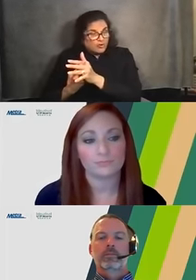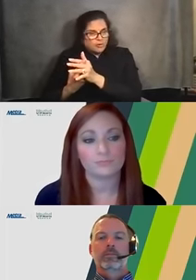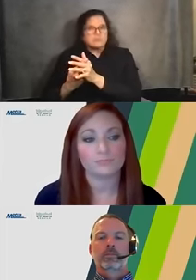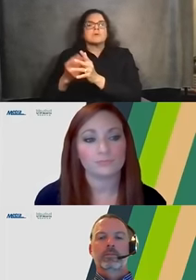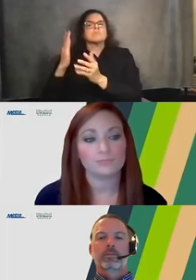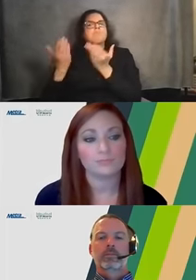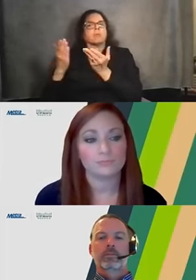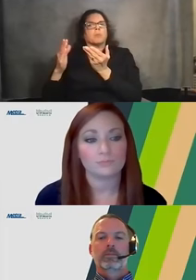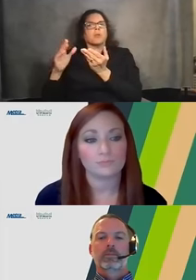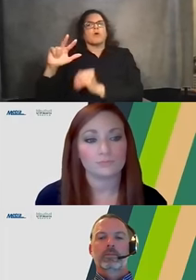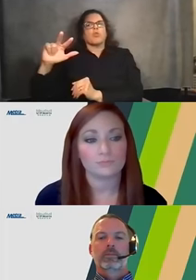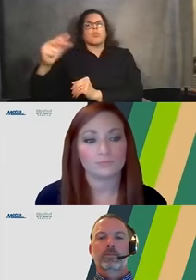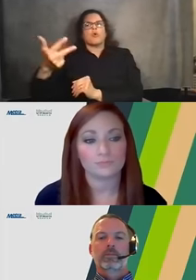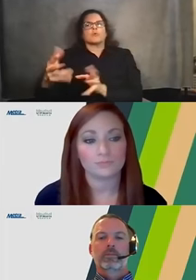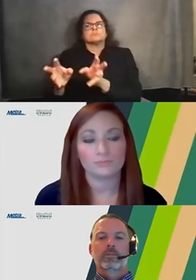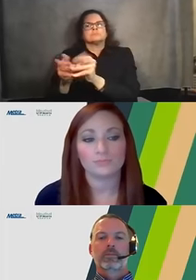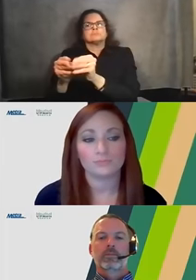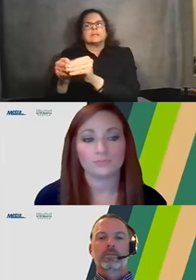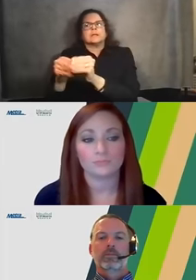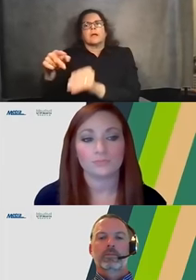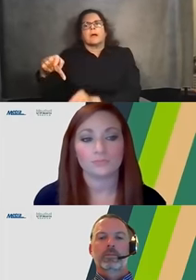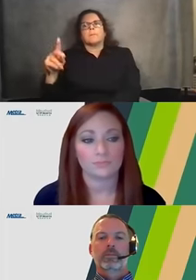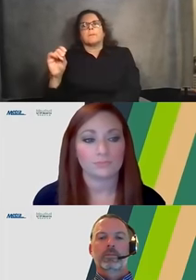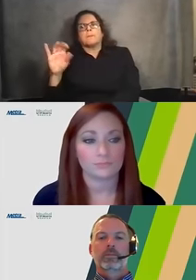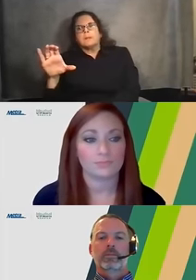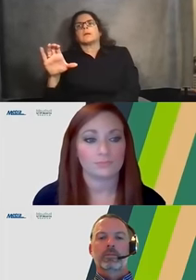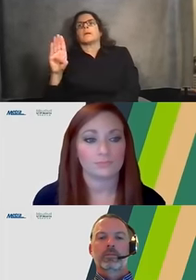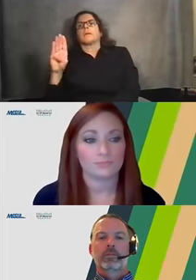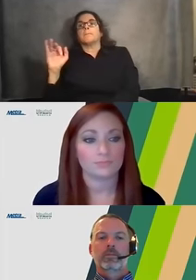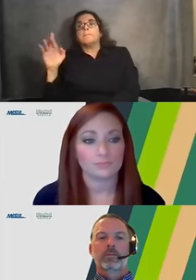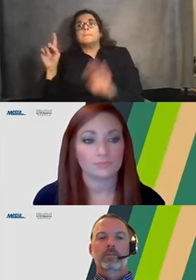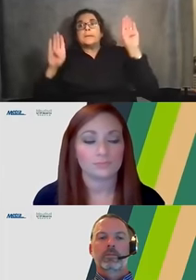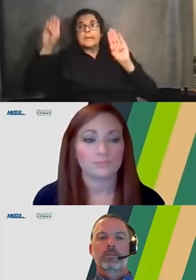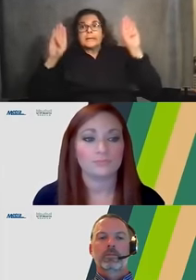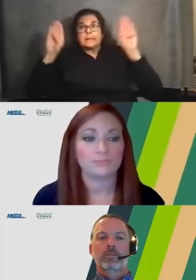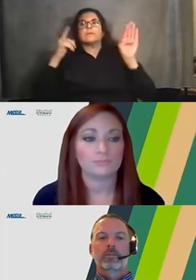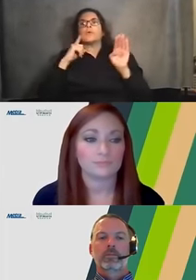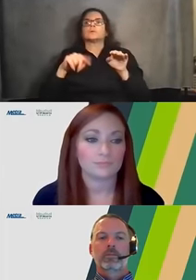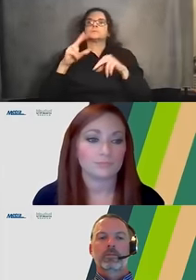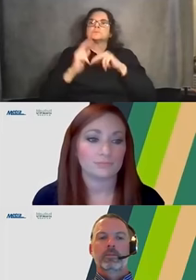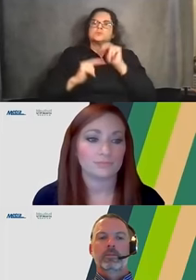And, you know, we have to go through this process always for construction projects. So, um,